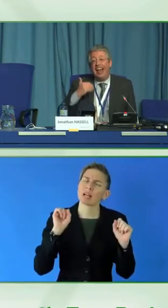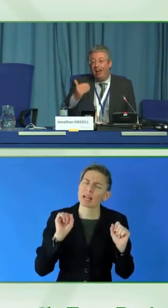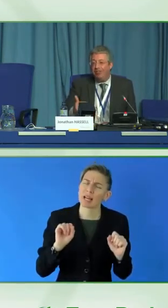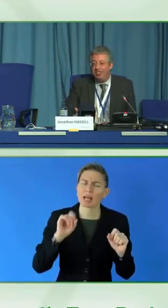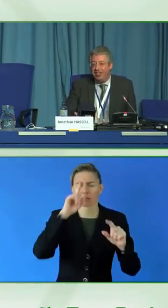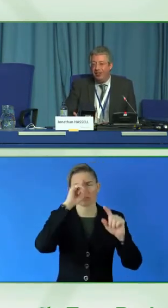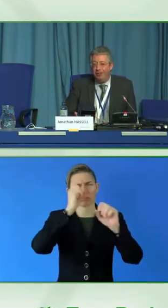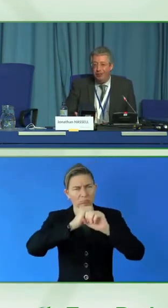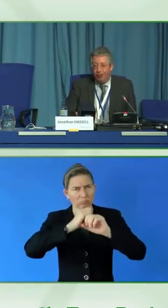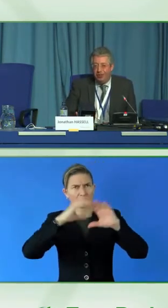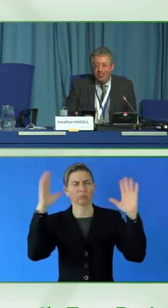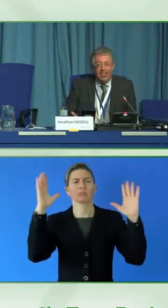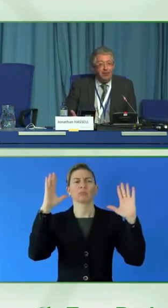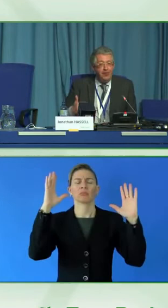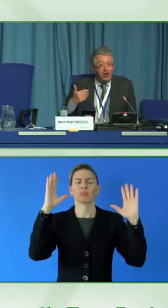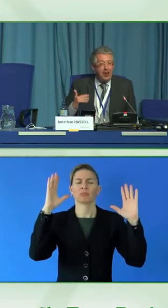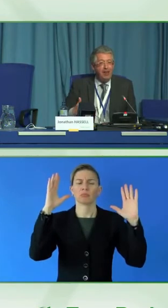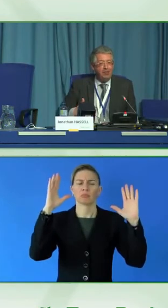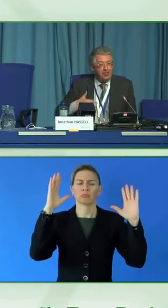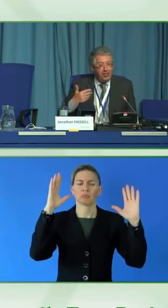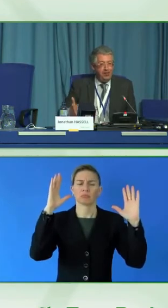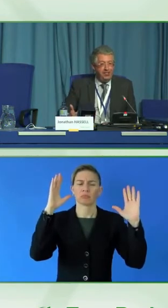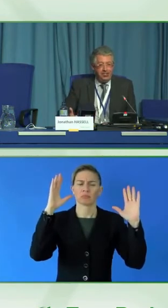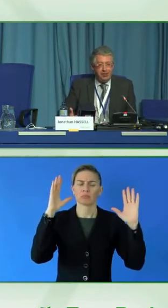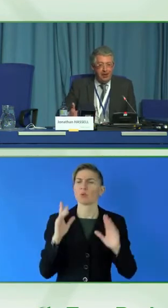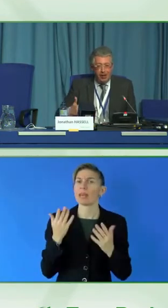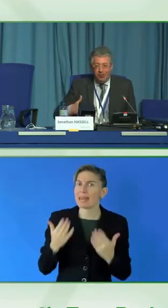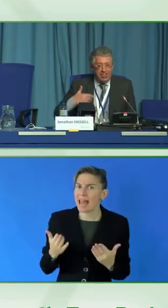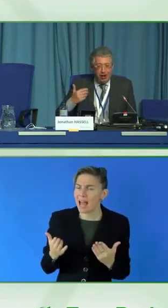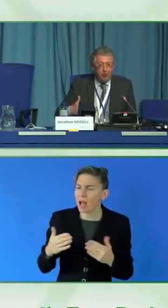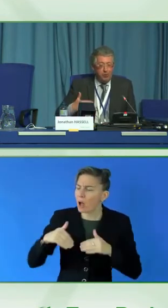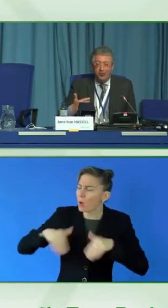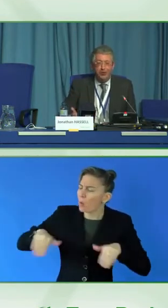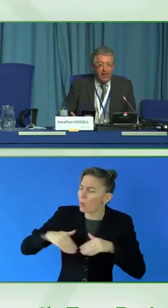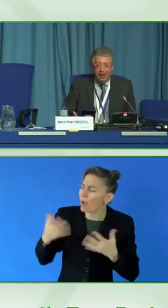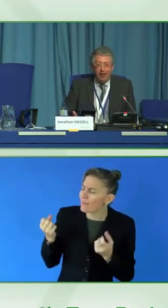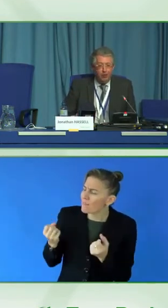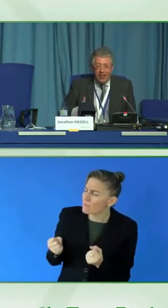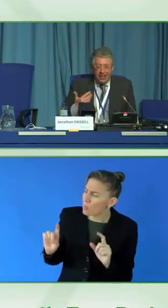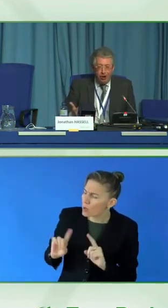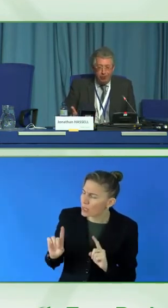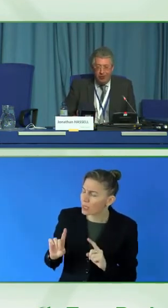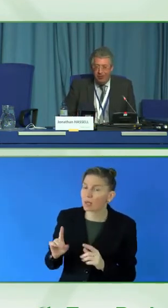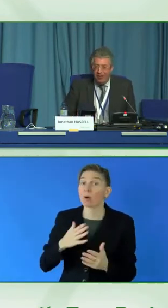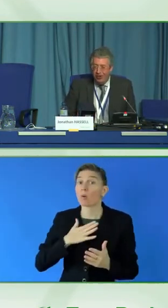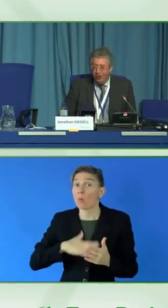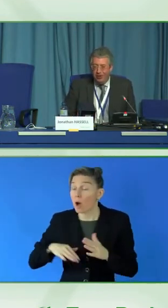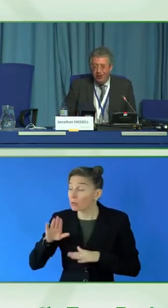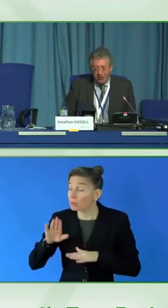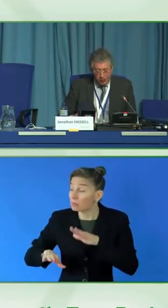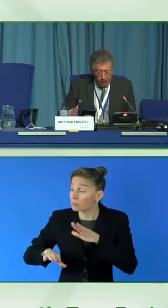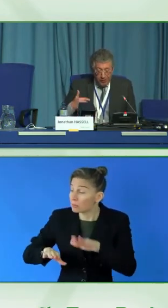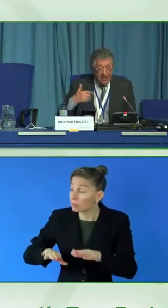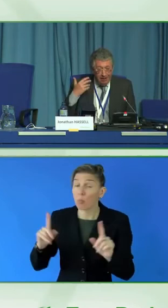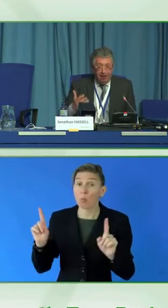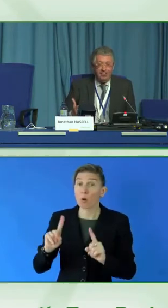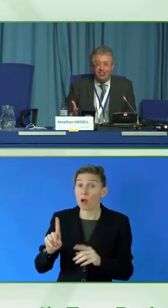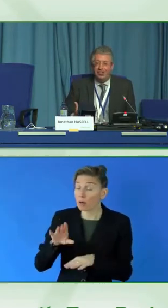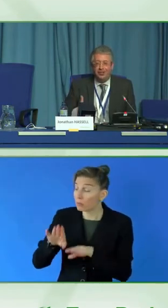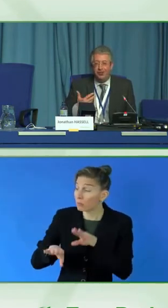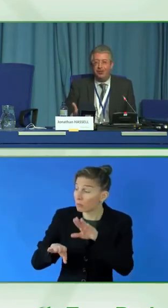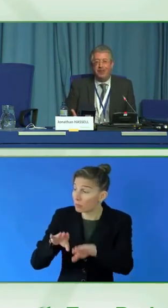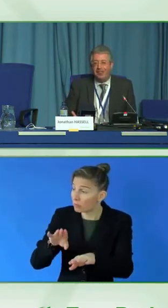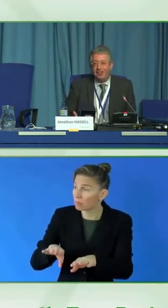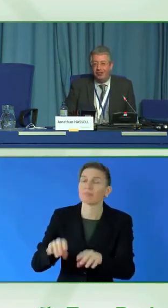are at and how to take them forward. If you don't have the services to be able to help them do that, we can help them, you with those as well. We can